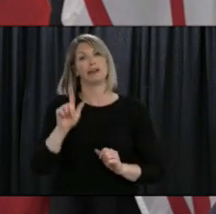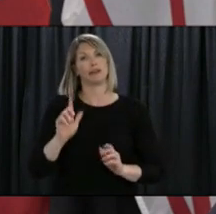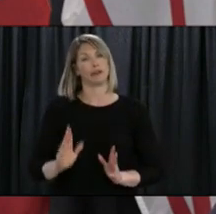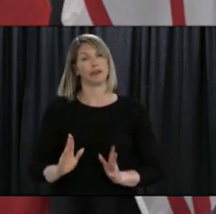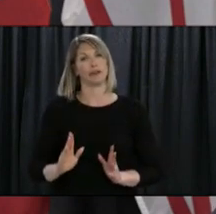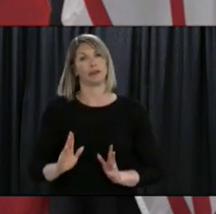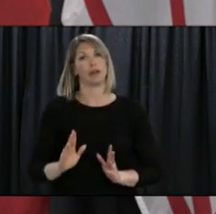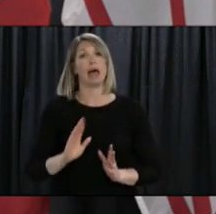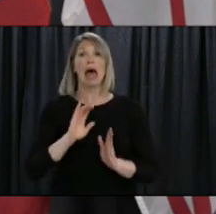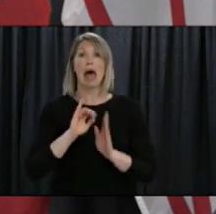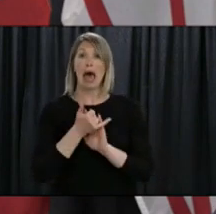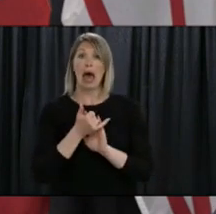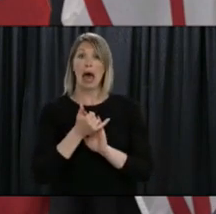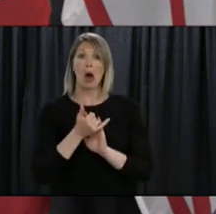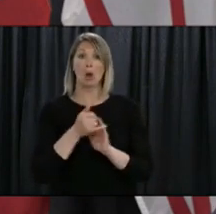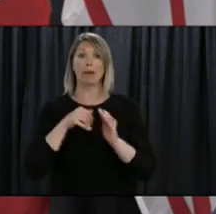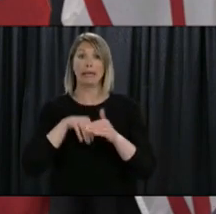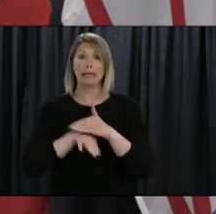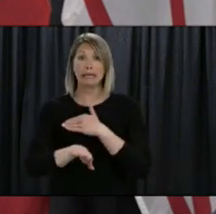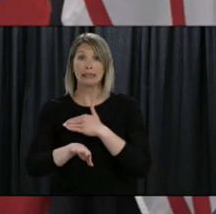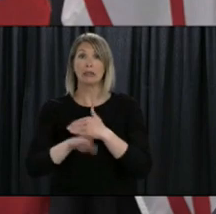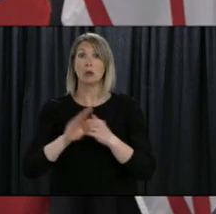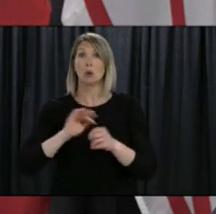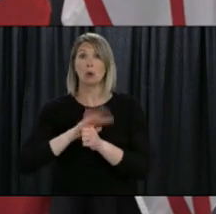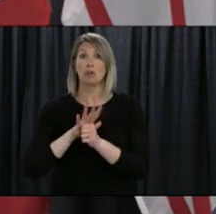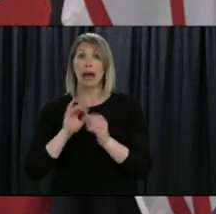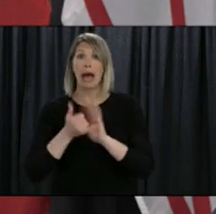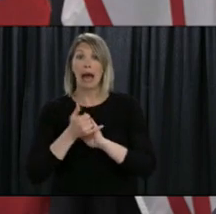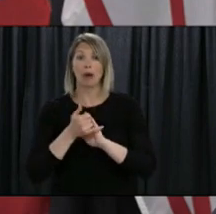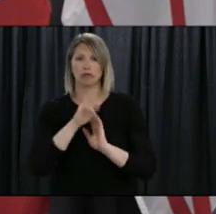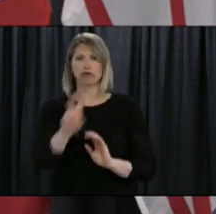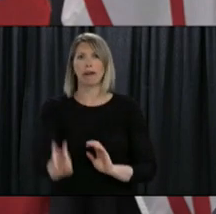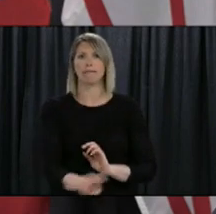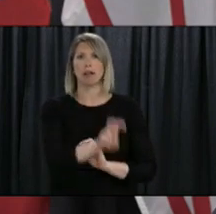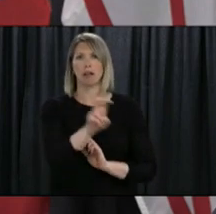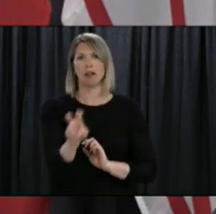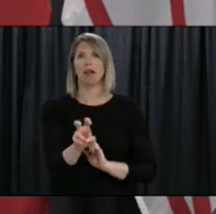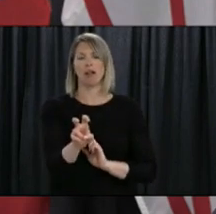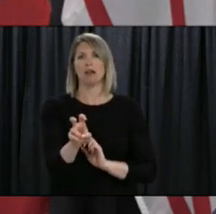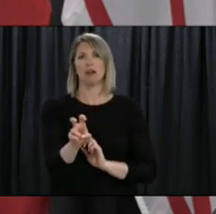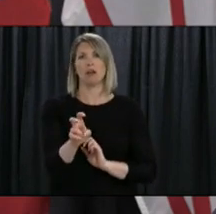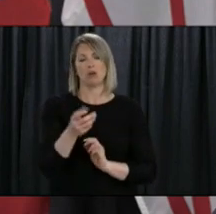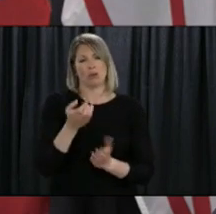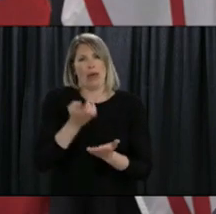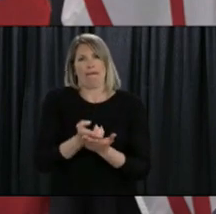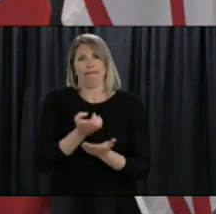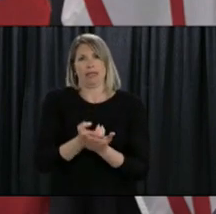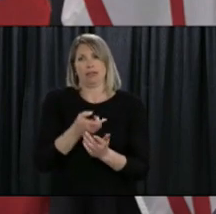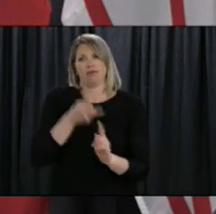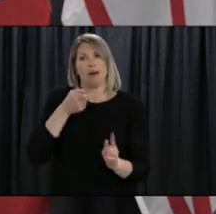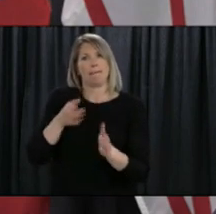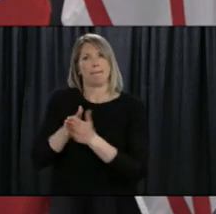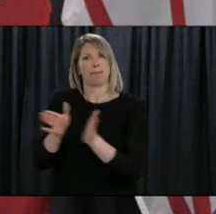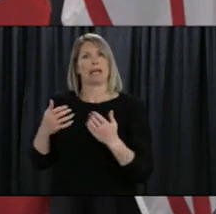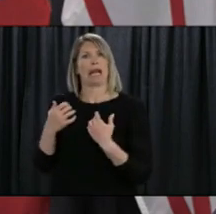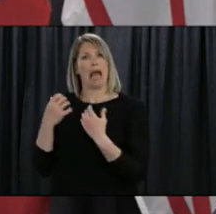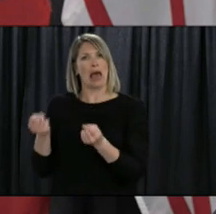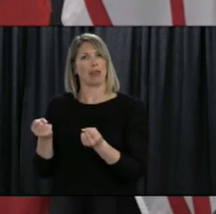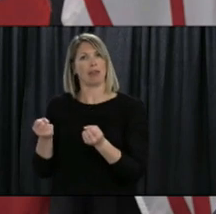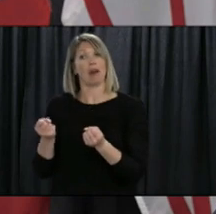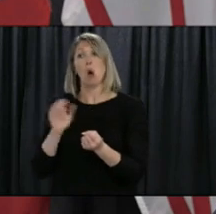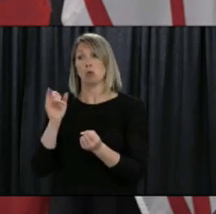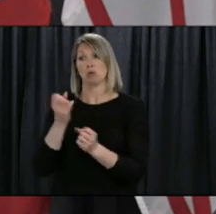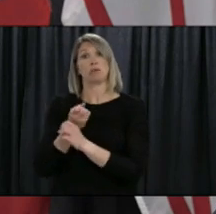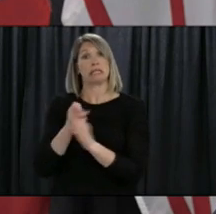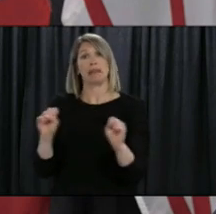of a cause of bringing COVID into our province these are decisions that was been made with the evidence and advice from public health and safety so this was